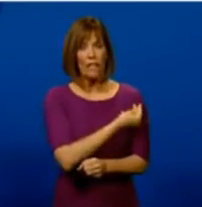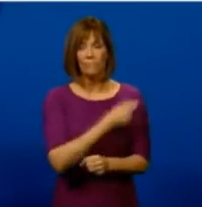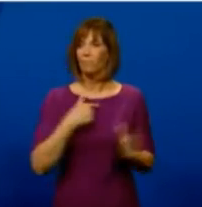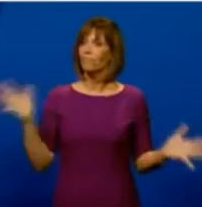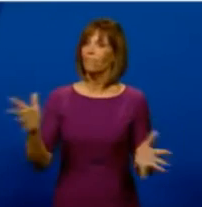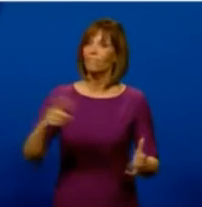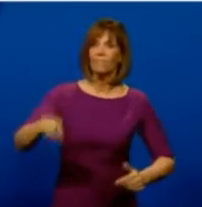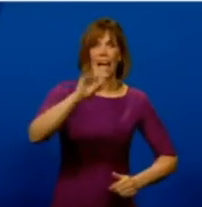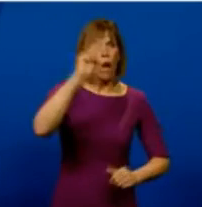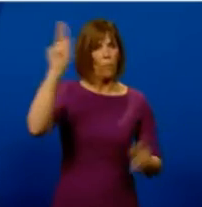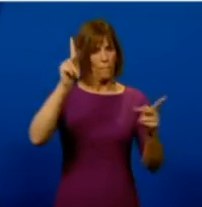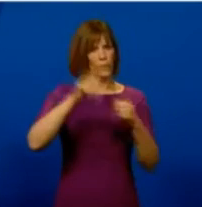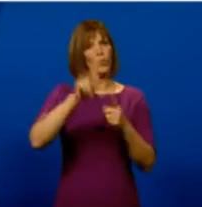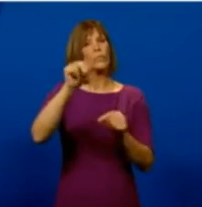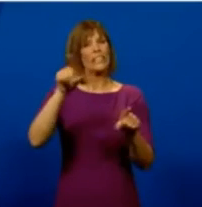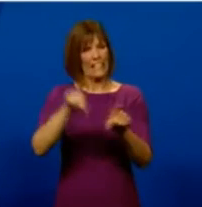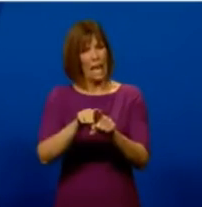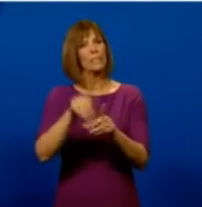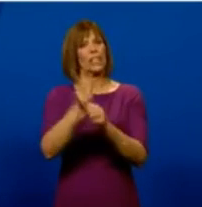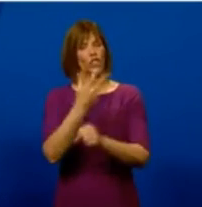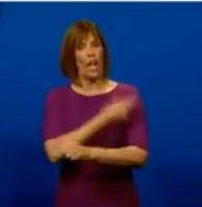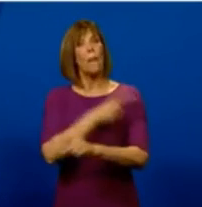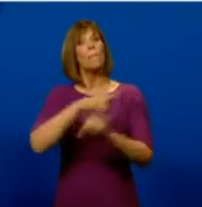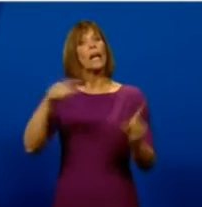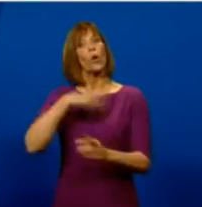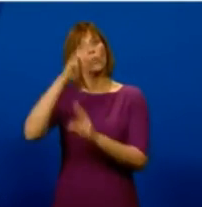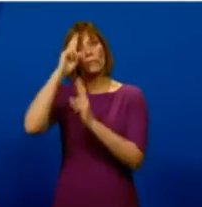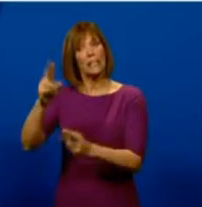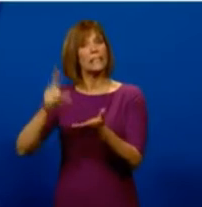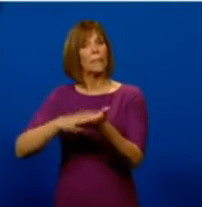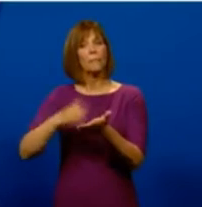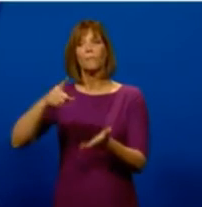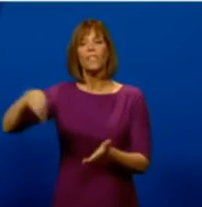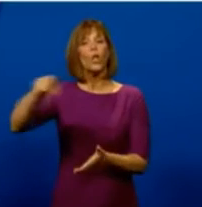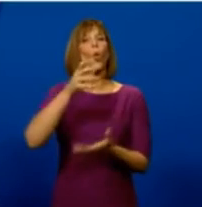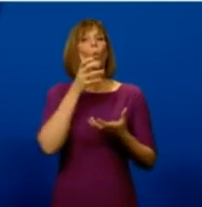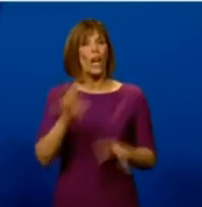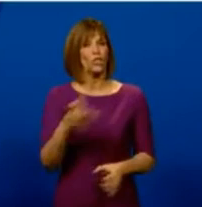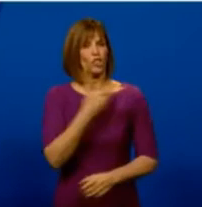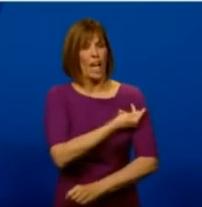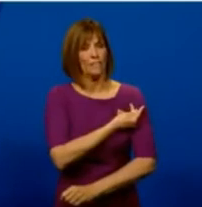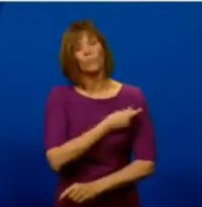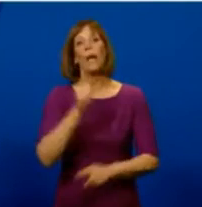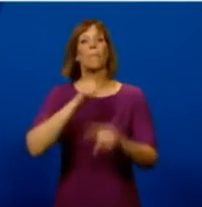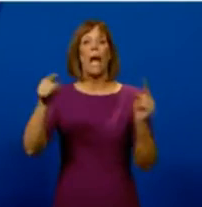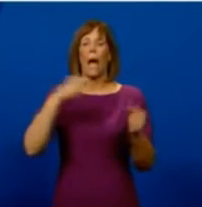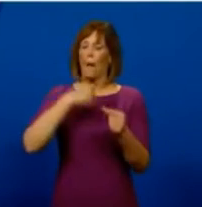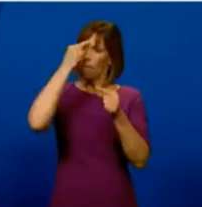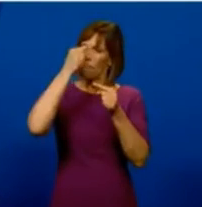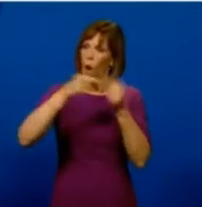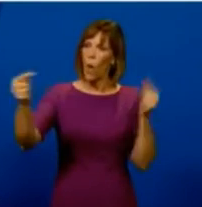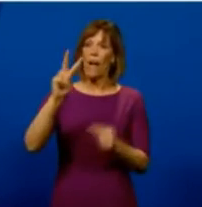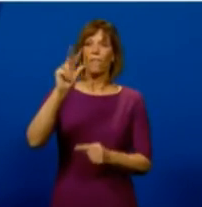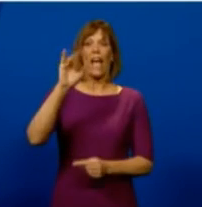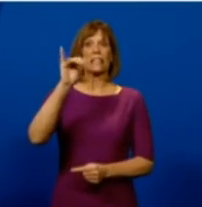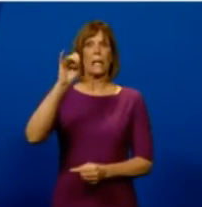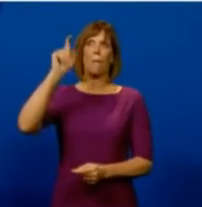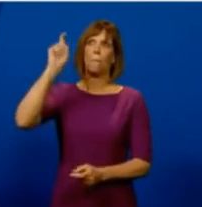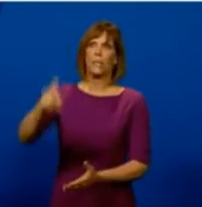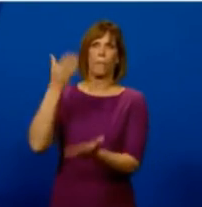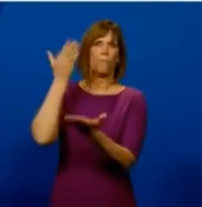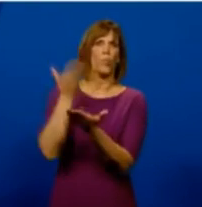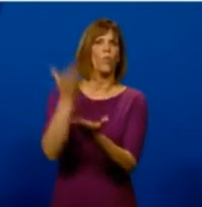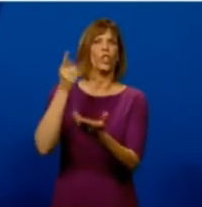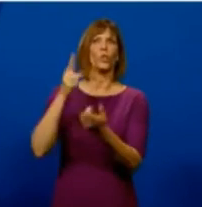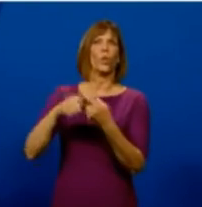Iowans to do the same, I also respect that it's a personal choice. But I strongly oppose vaccine passports, and I believe that we must